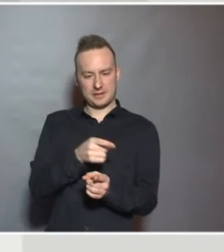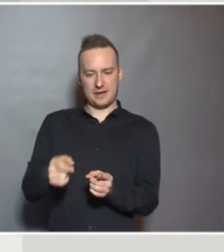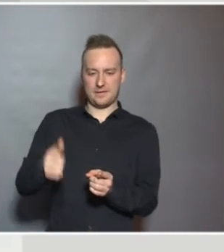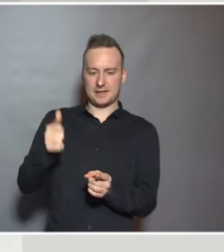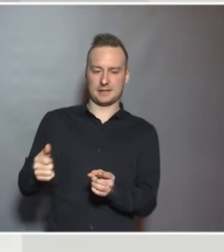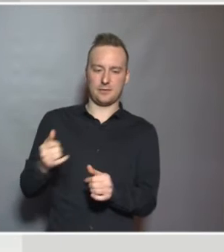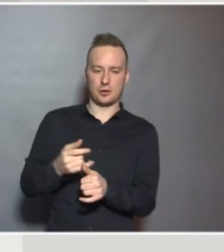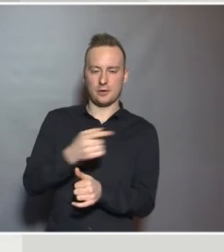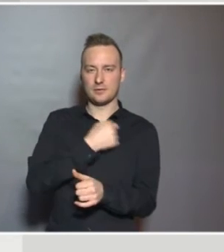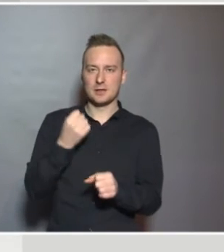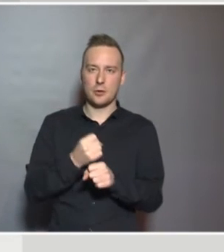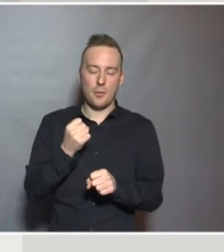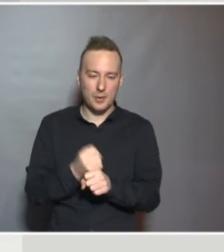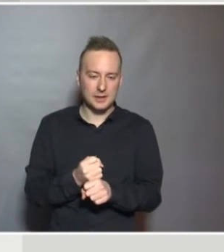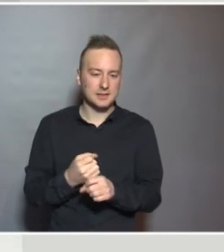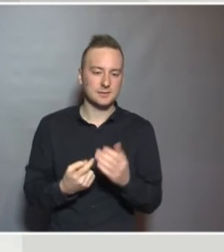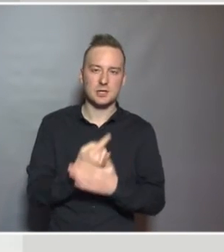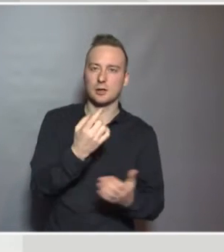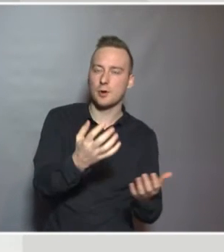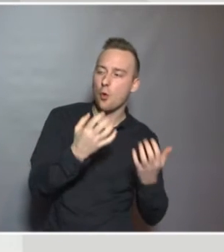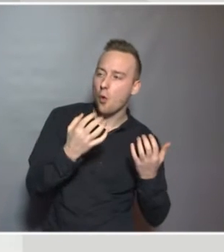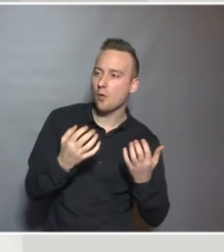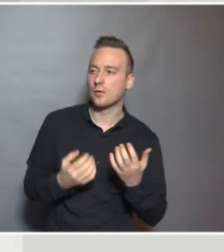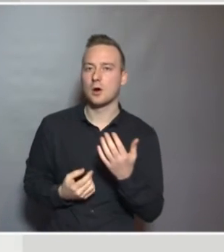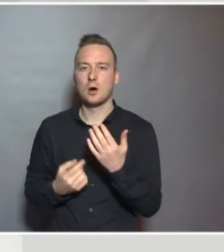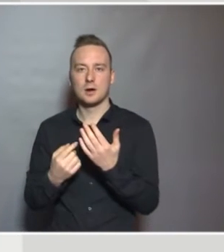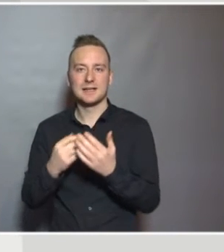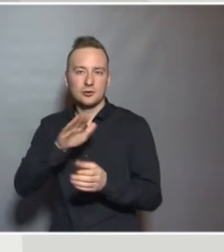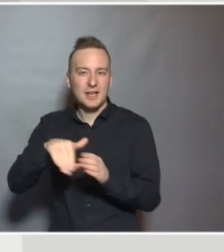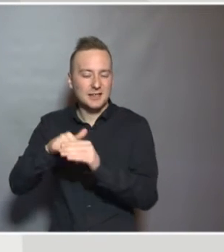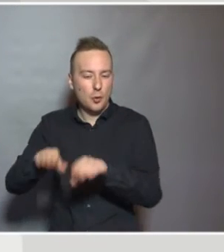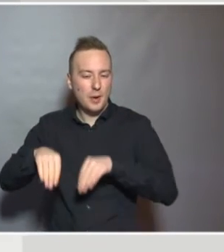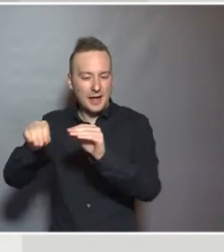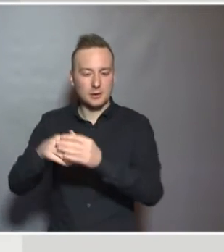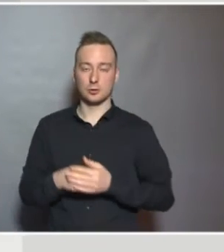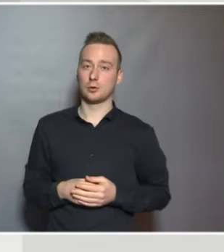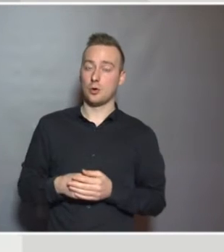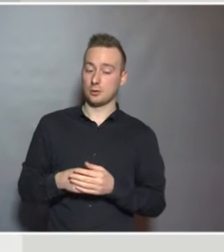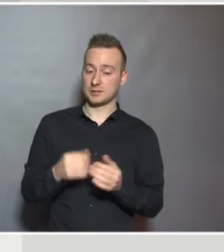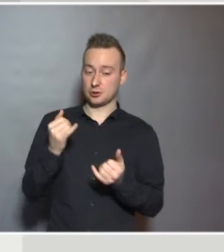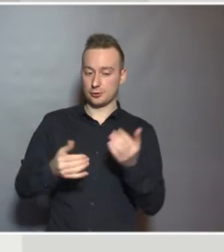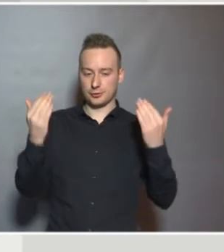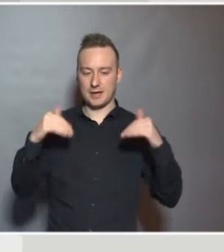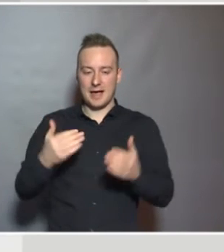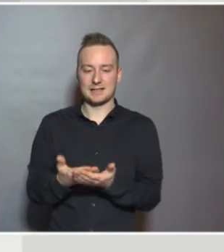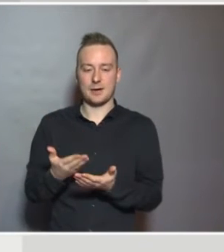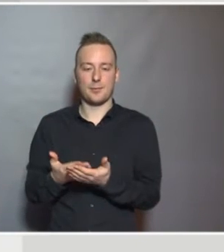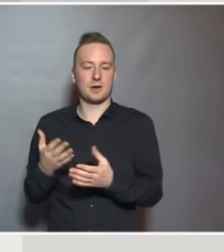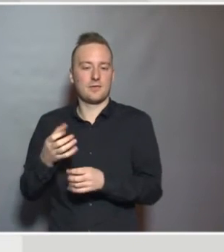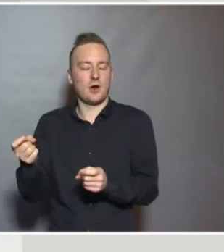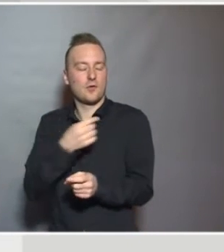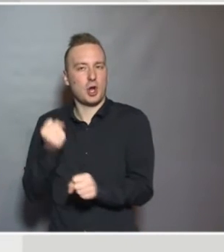in special needs and inclusive education. And then finally I'd like to give you an example of some work from the agency